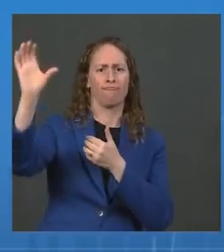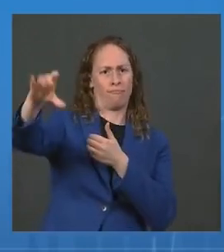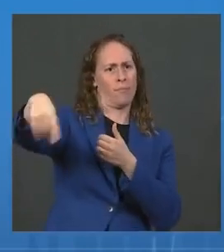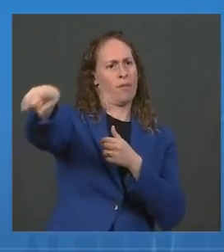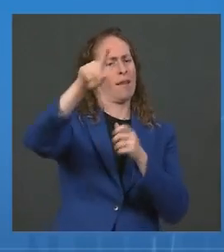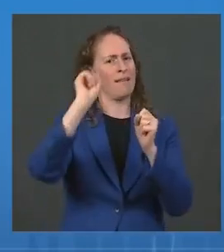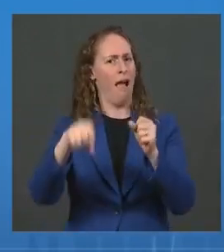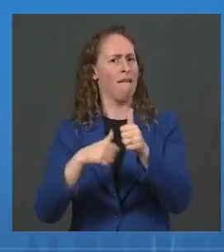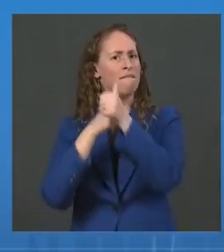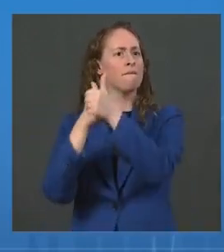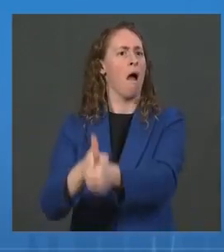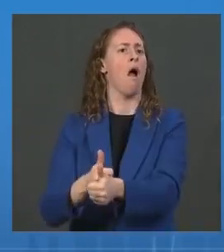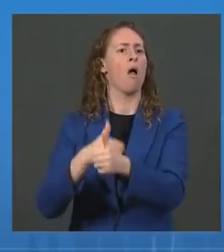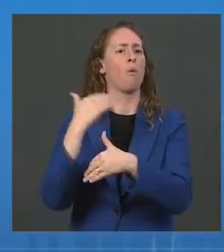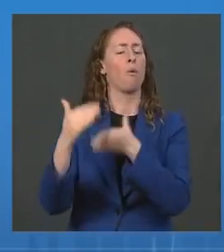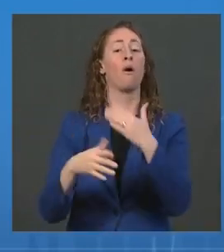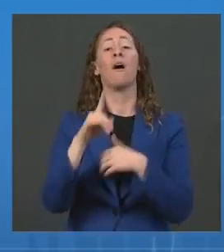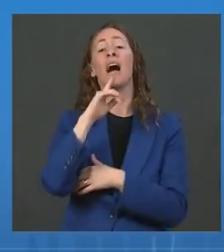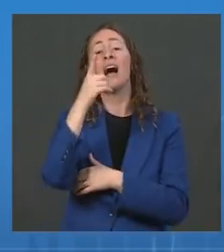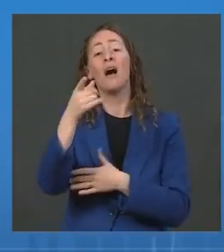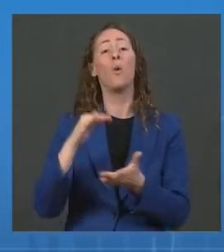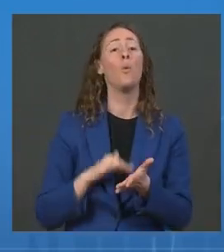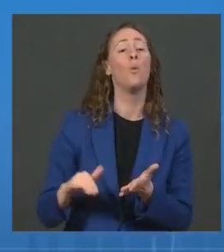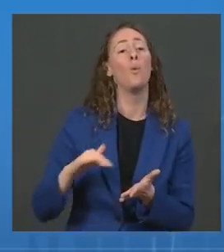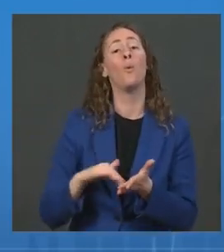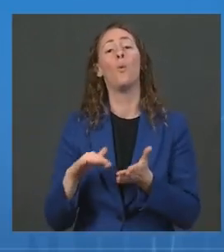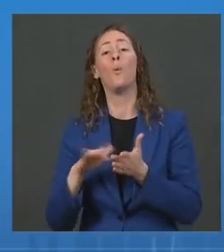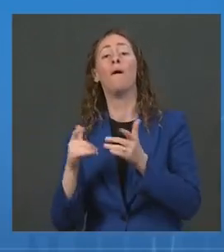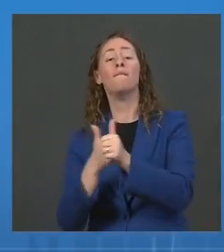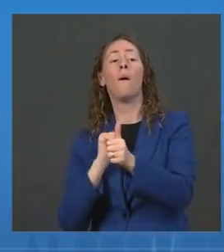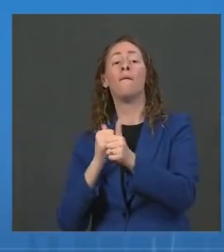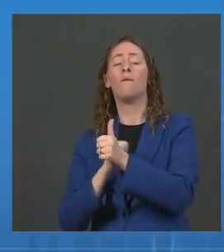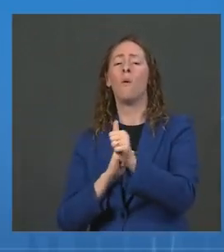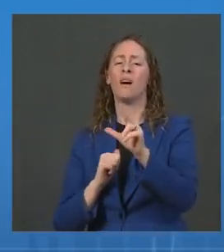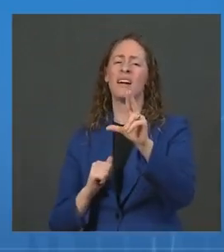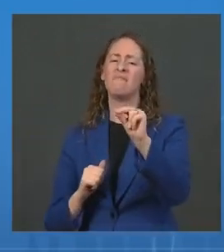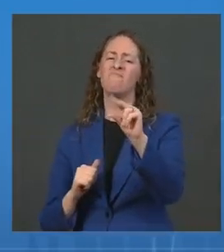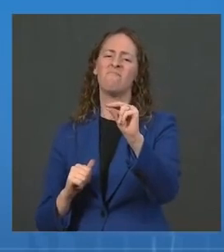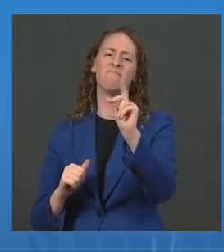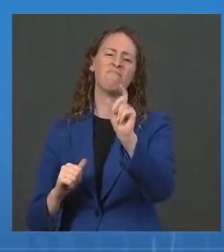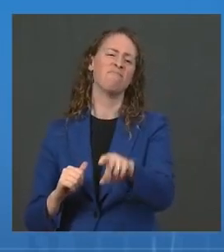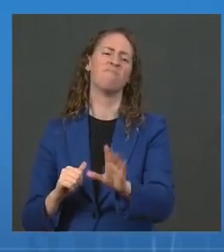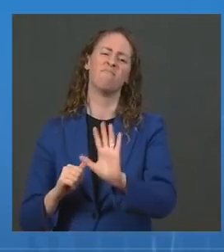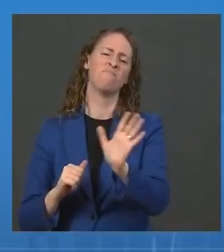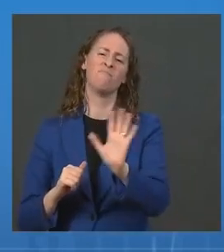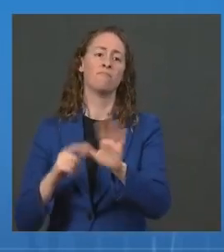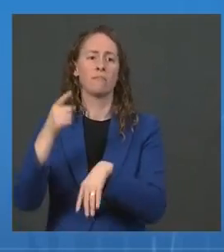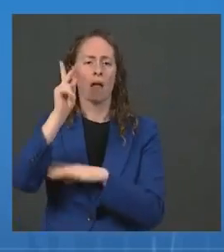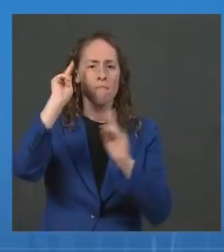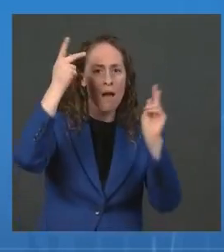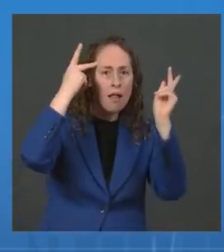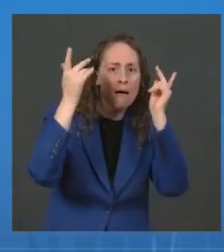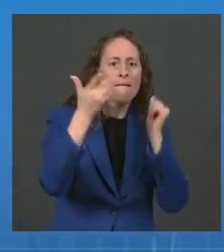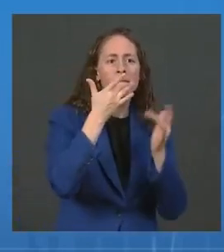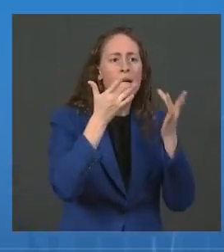no excuse for failing to do so. This isn't about politics. It's about protecting our kids.